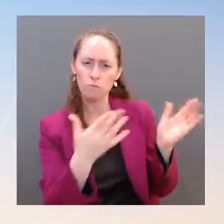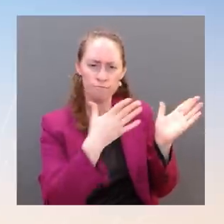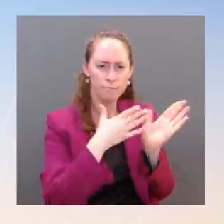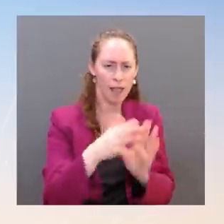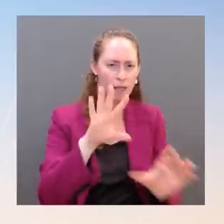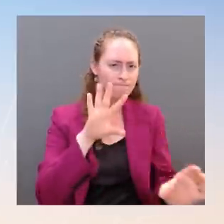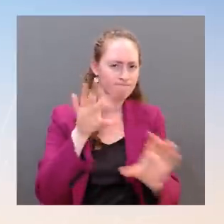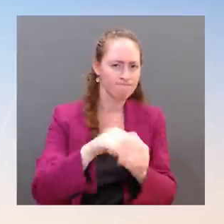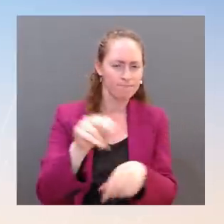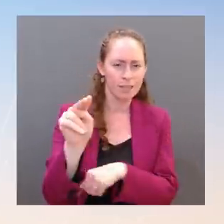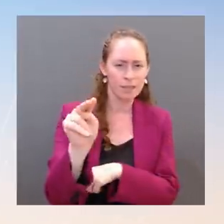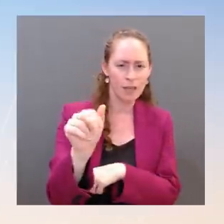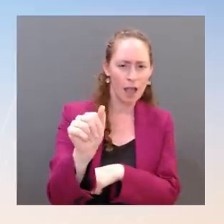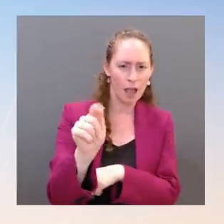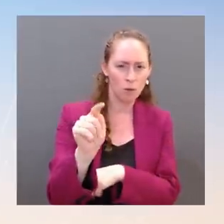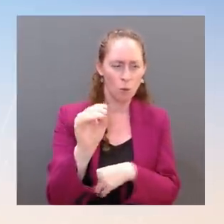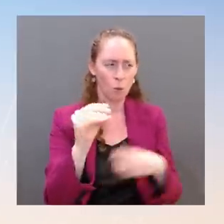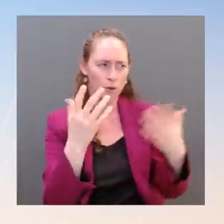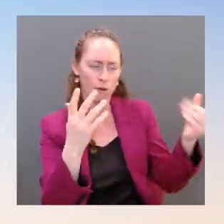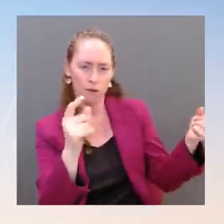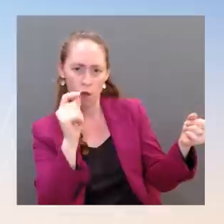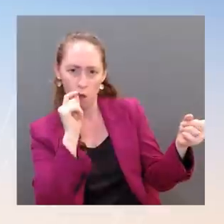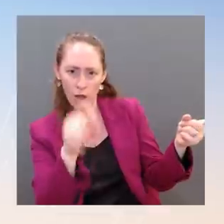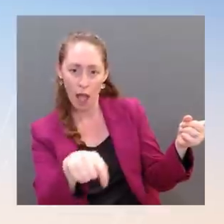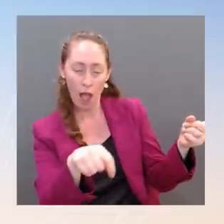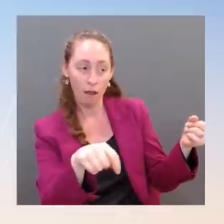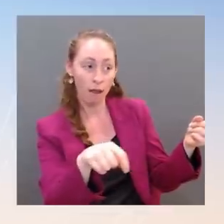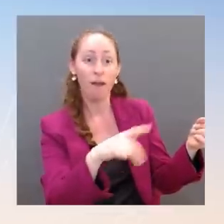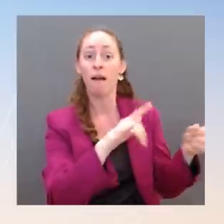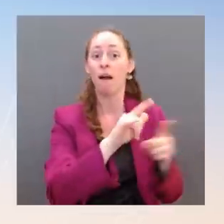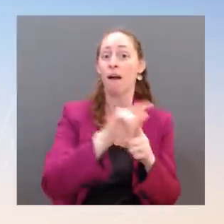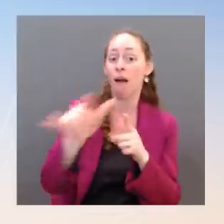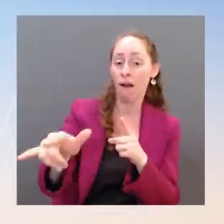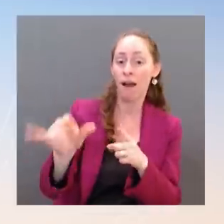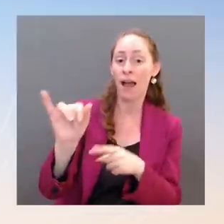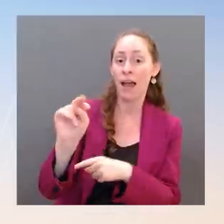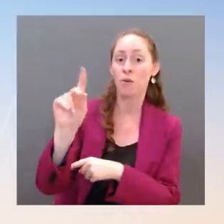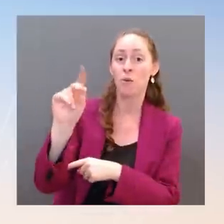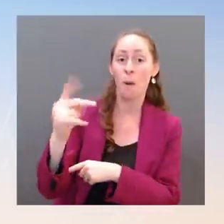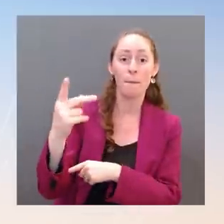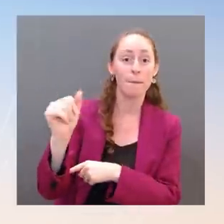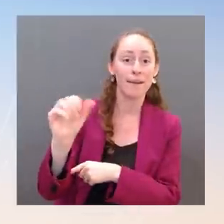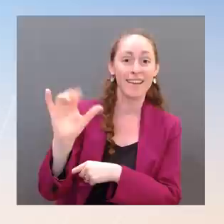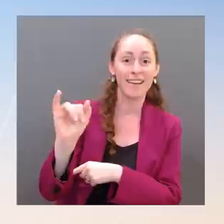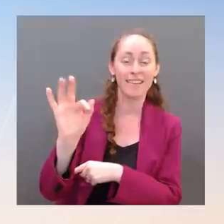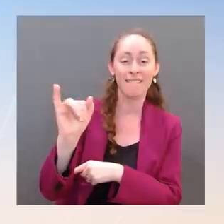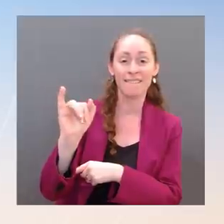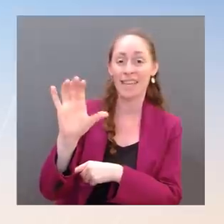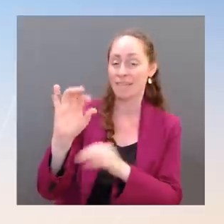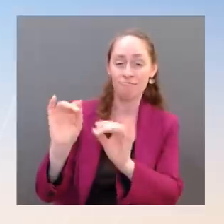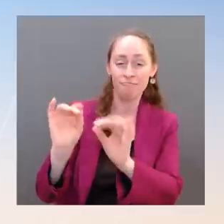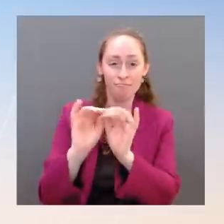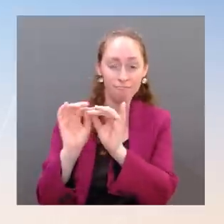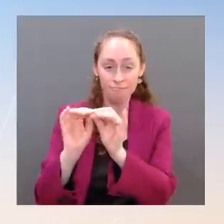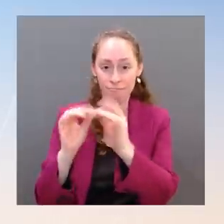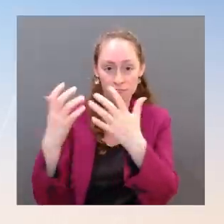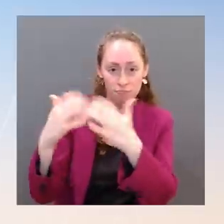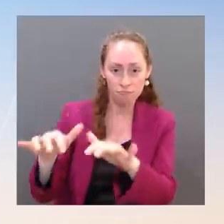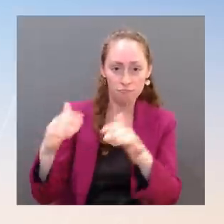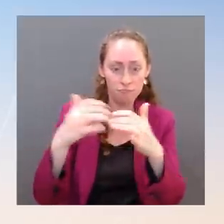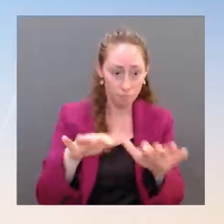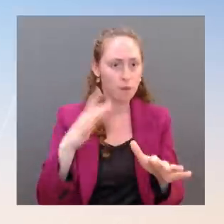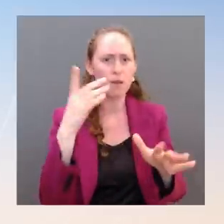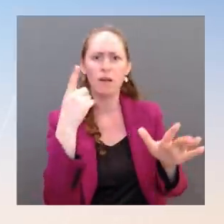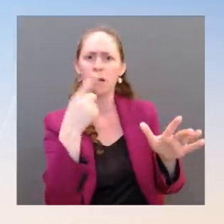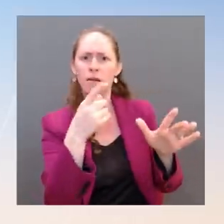plane and flying out to the Indo-Pacific not just to deal with security issues, but to unveil a new far-reaching economic initiative,